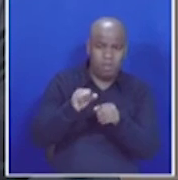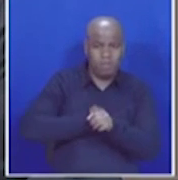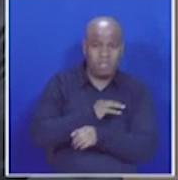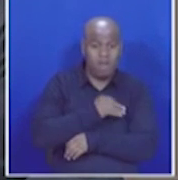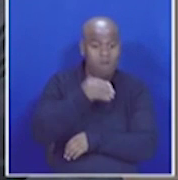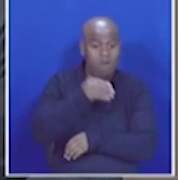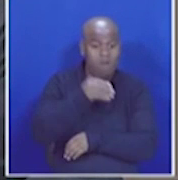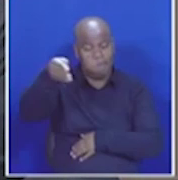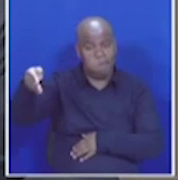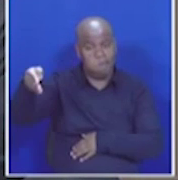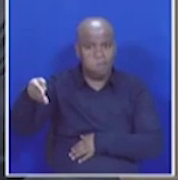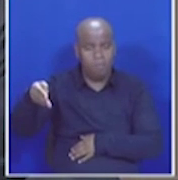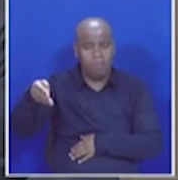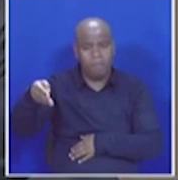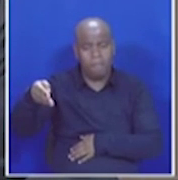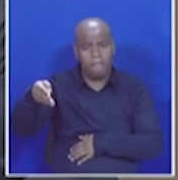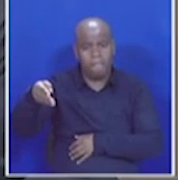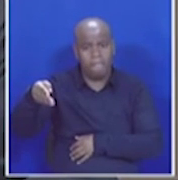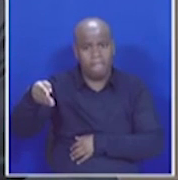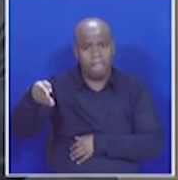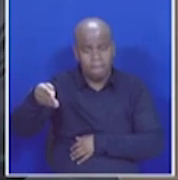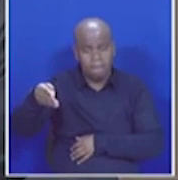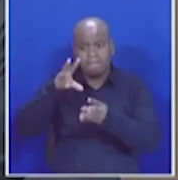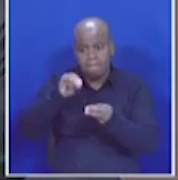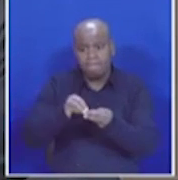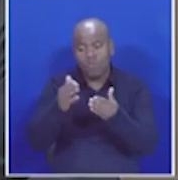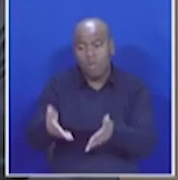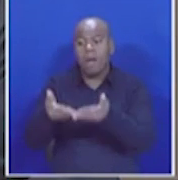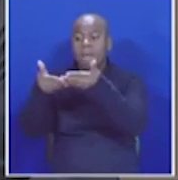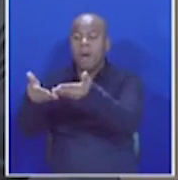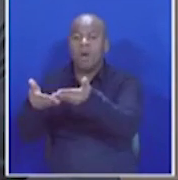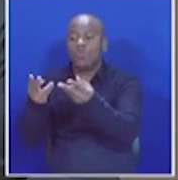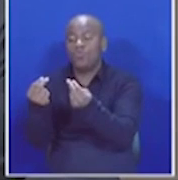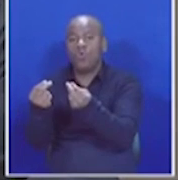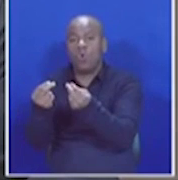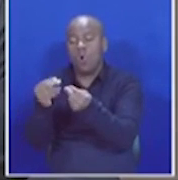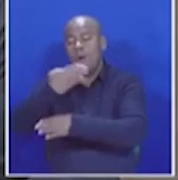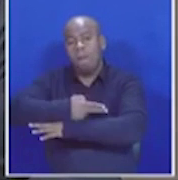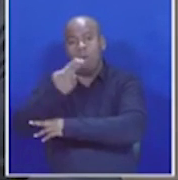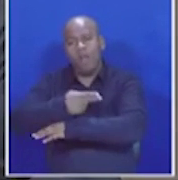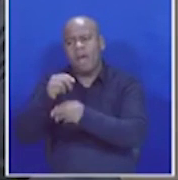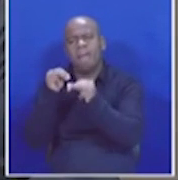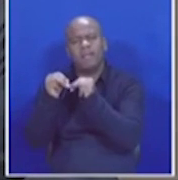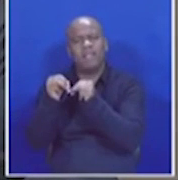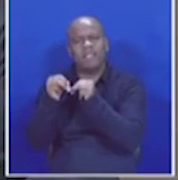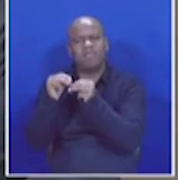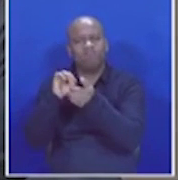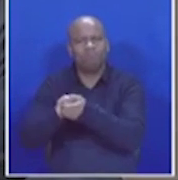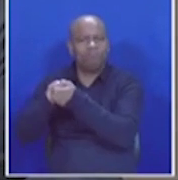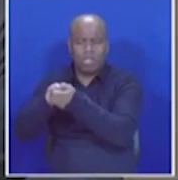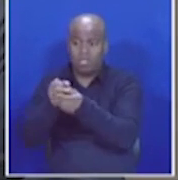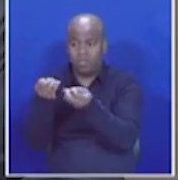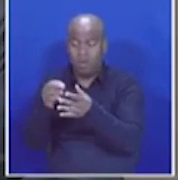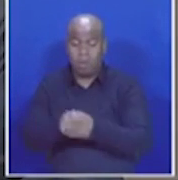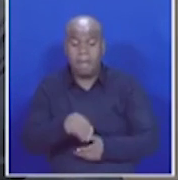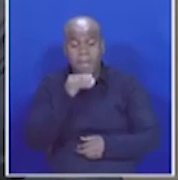employed by the Department in the entry points will be handed over to the new border management agency. The question is, if management